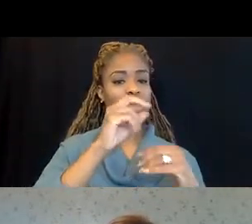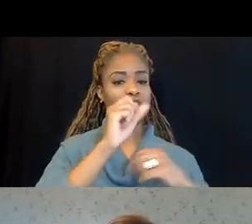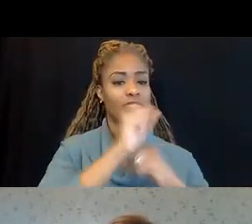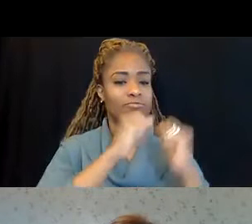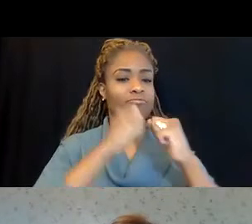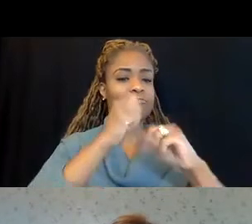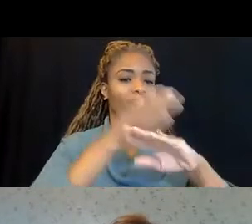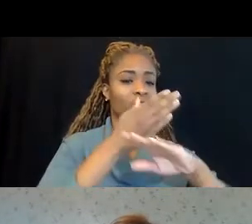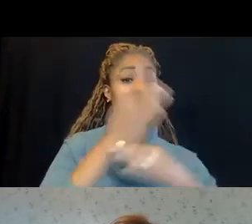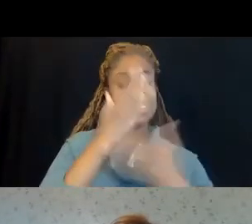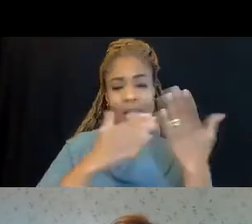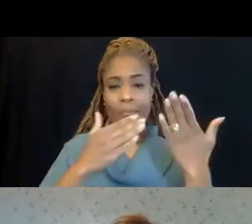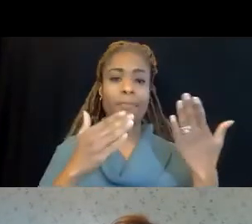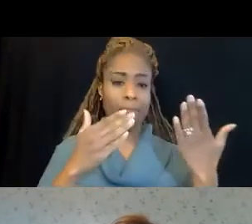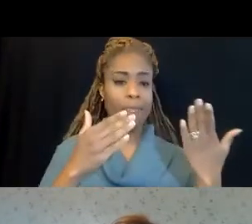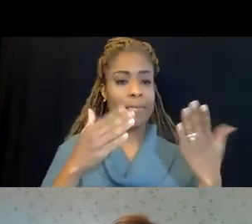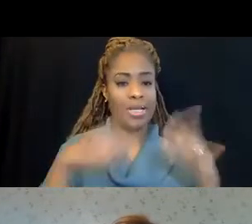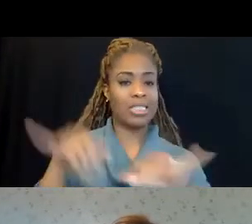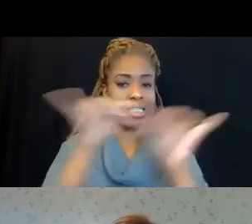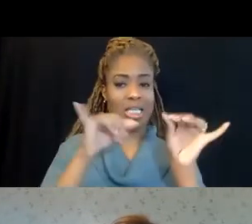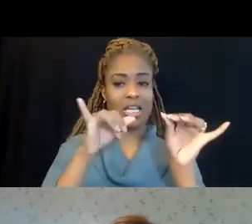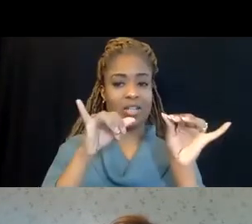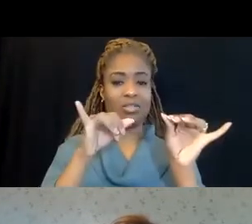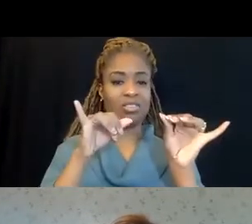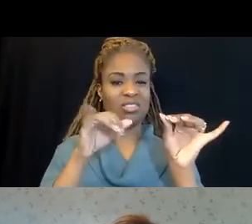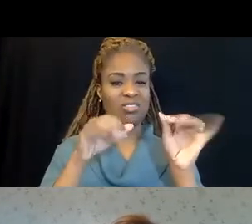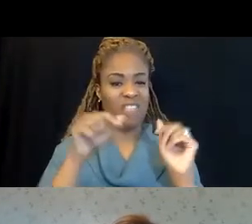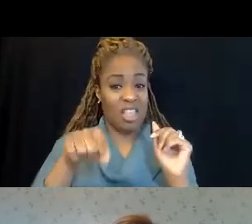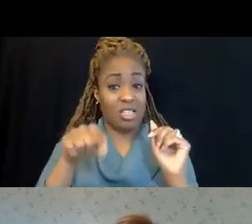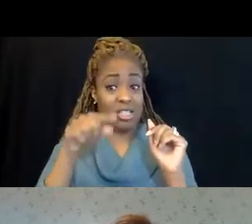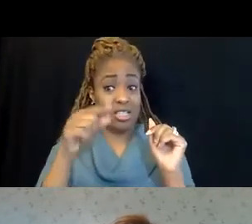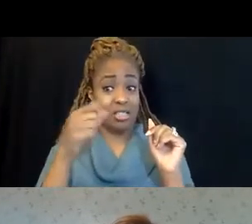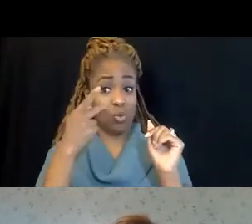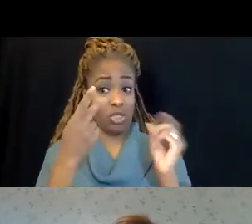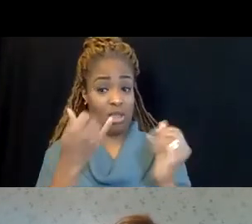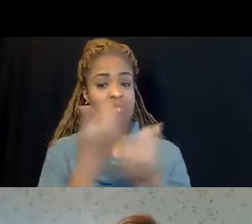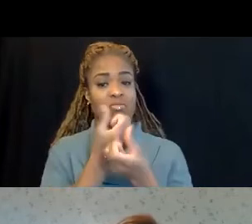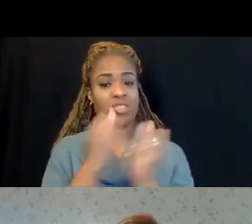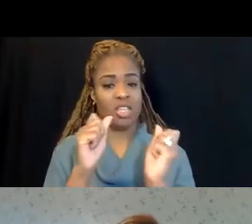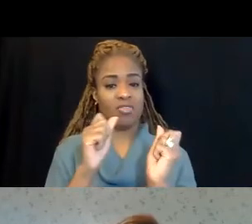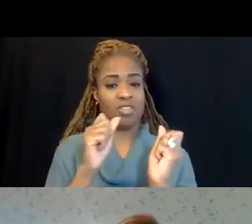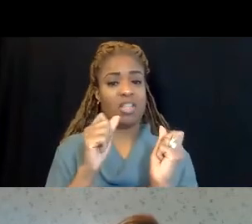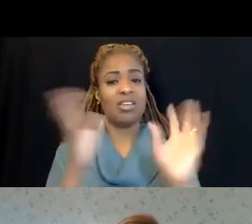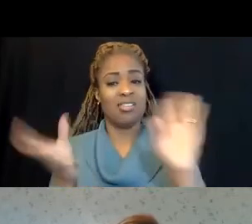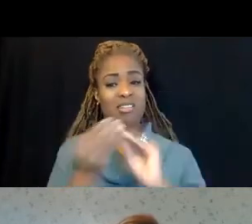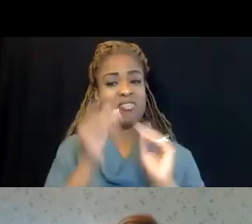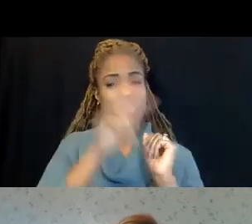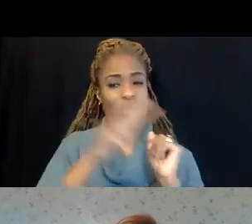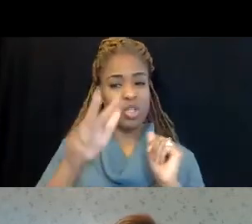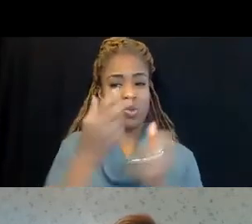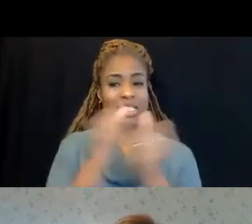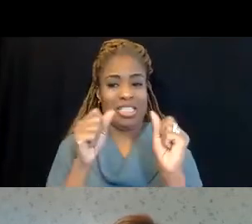construction, some of the construction standards. These are the safety. There's 33 of those safety standards.